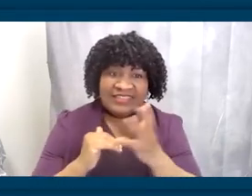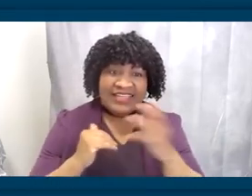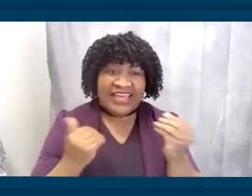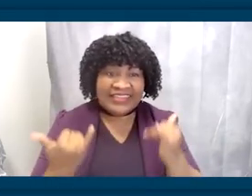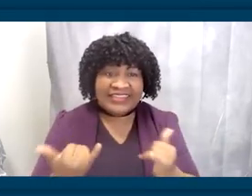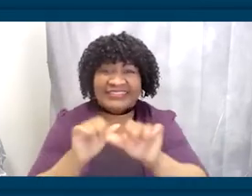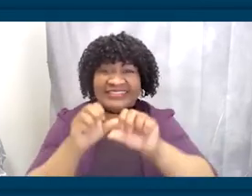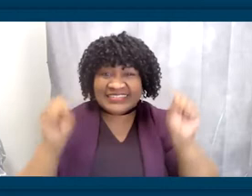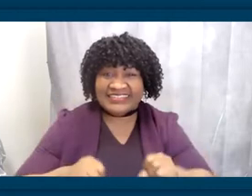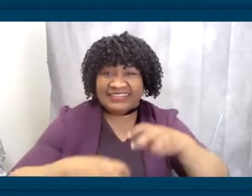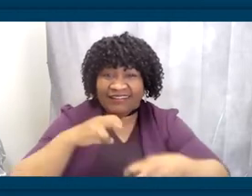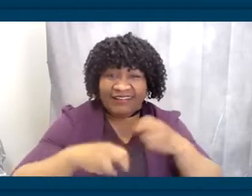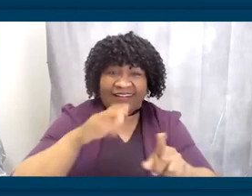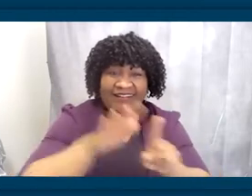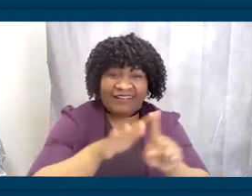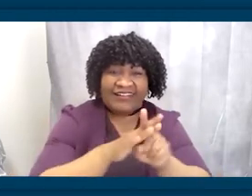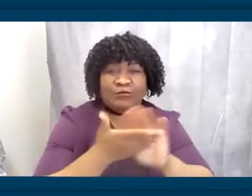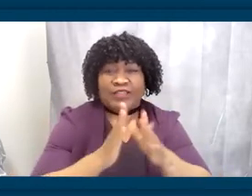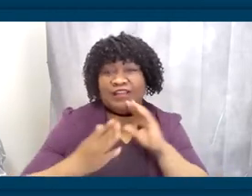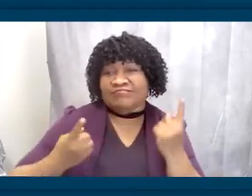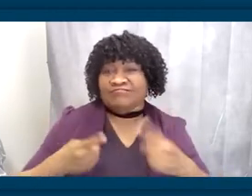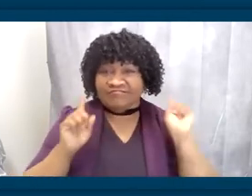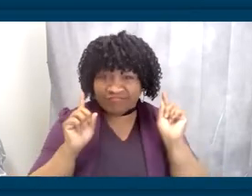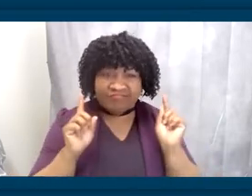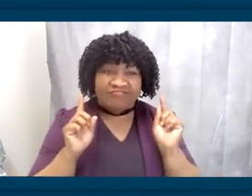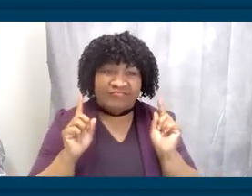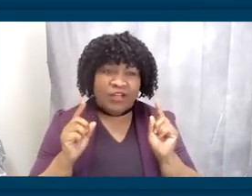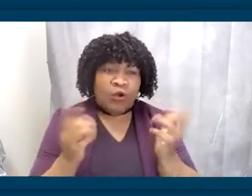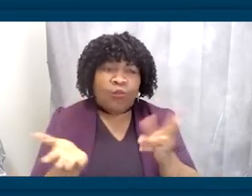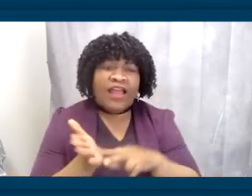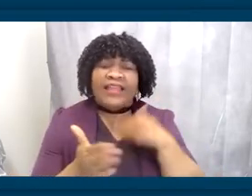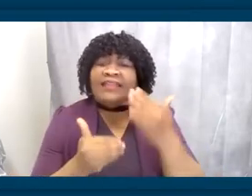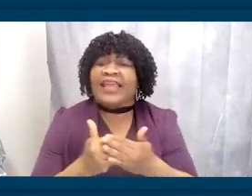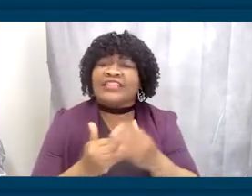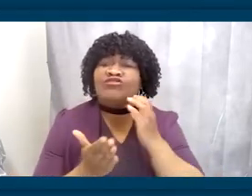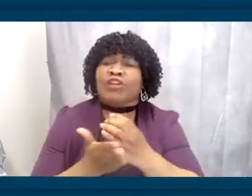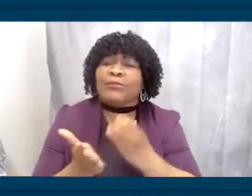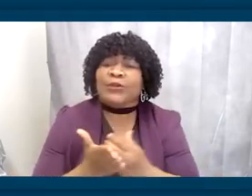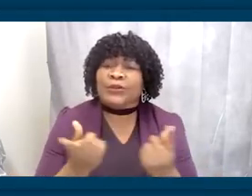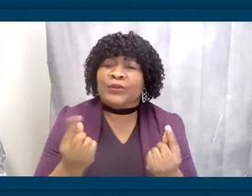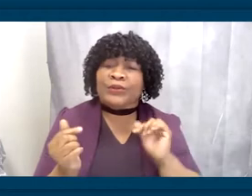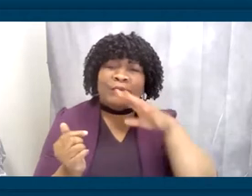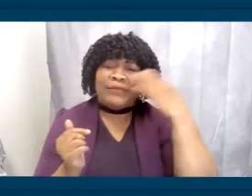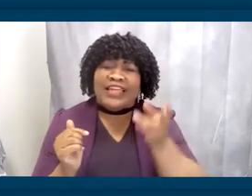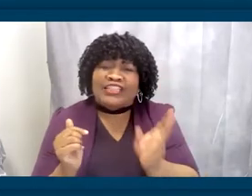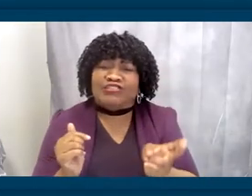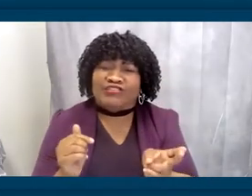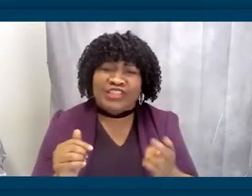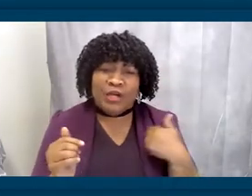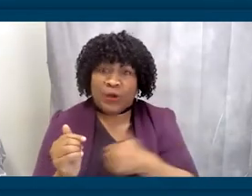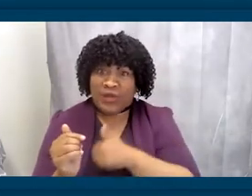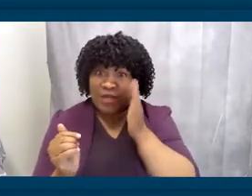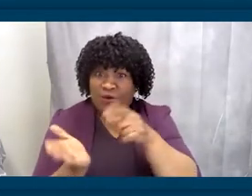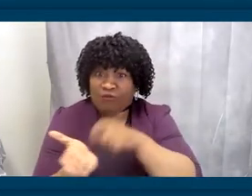Black history? What will we write? The power to add to the story and shape our future is firmly